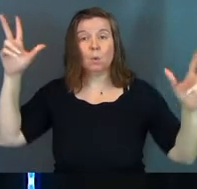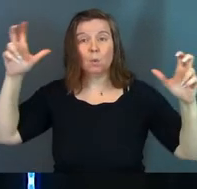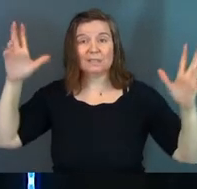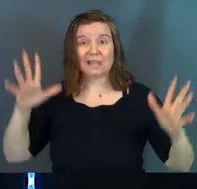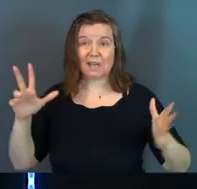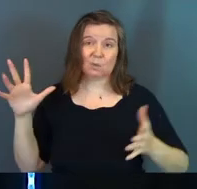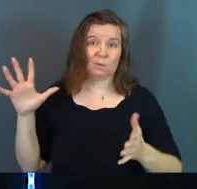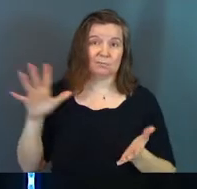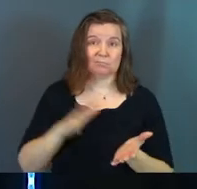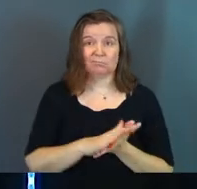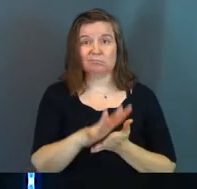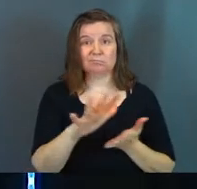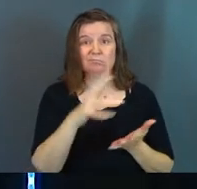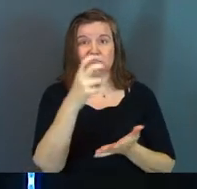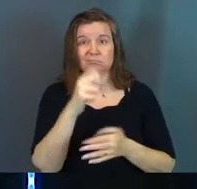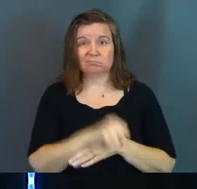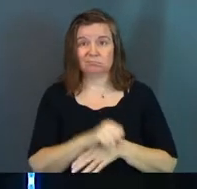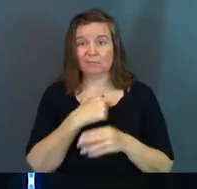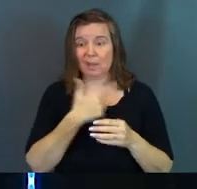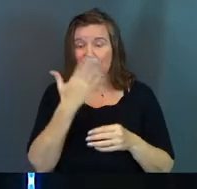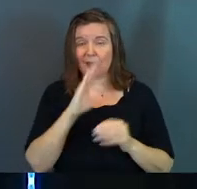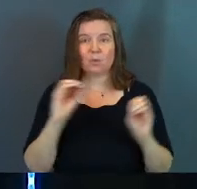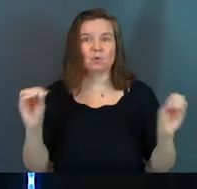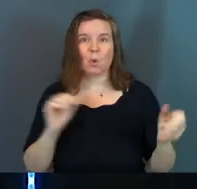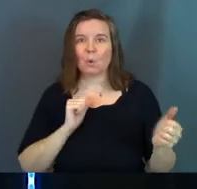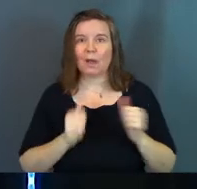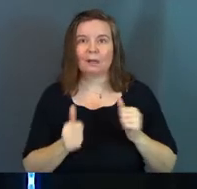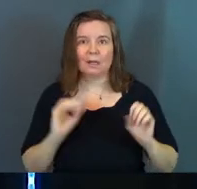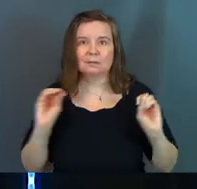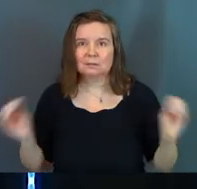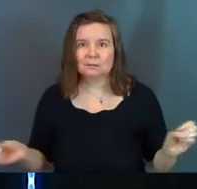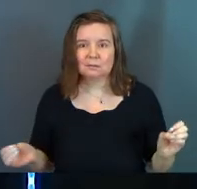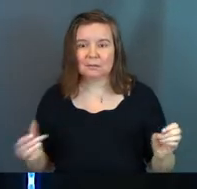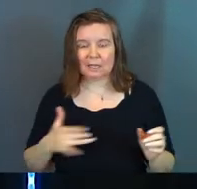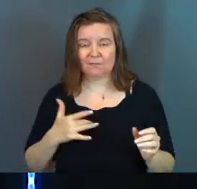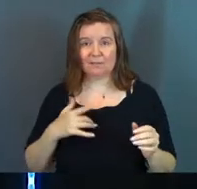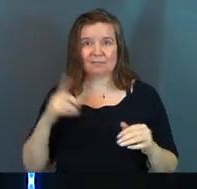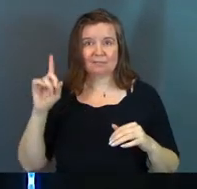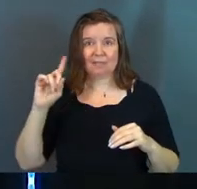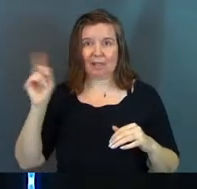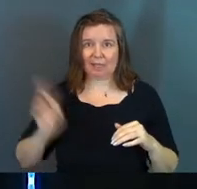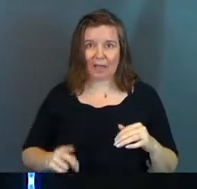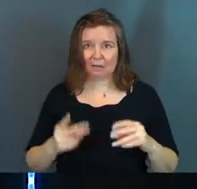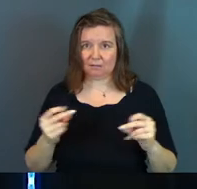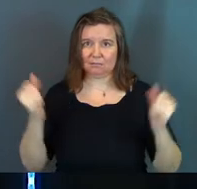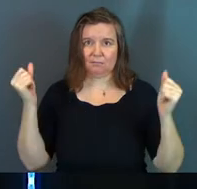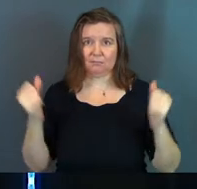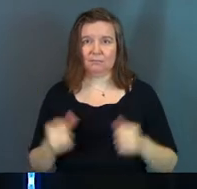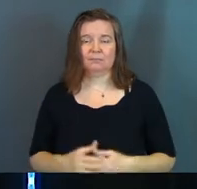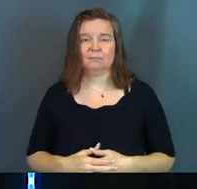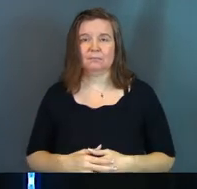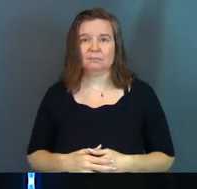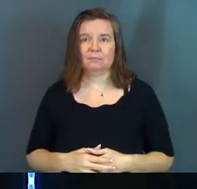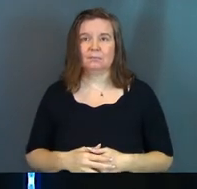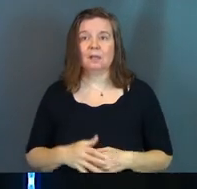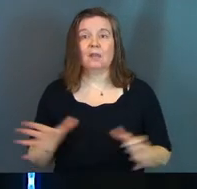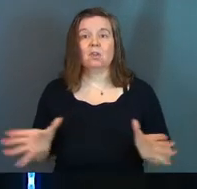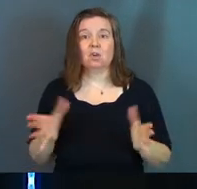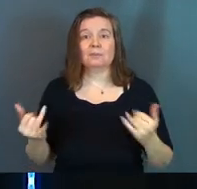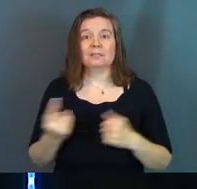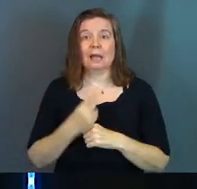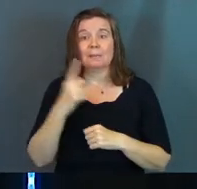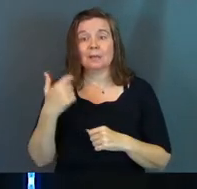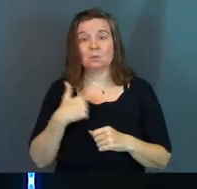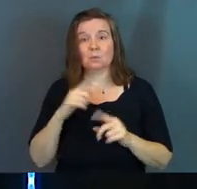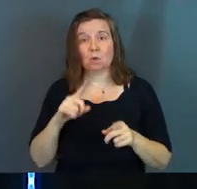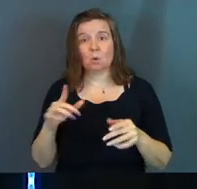was defeated by God, there was no contest at all. He fell like lightning. It was over. And you need that encouragement today